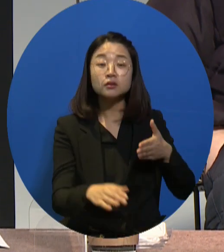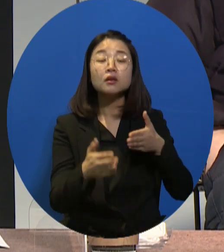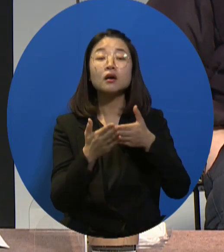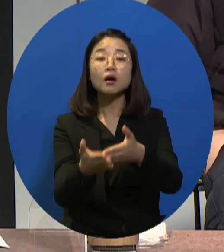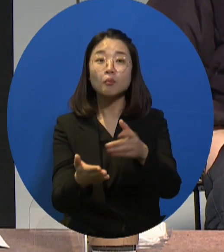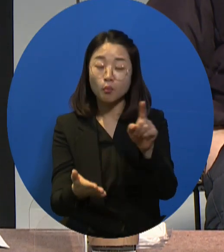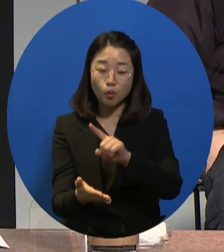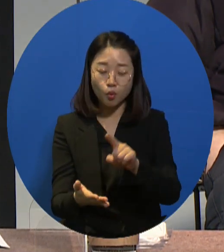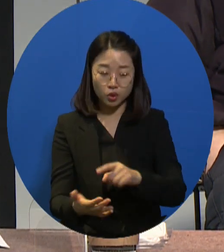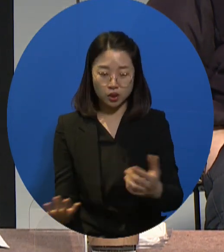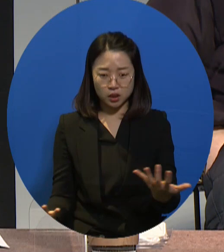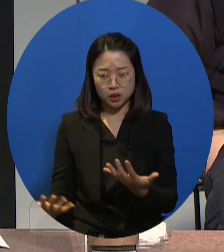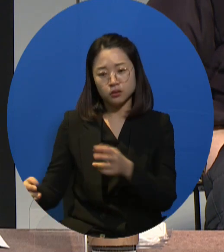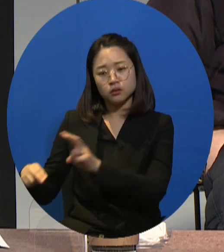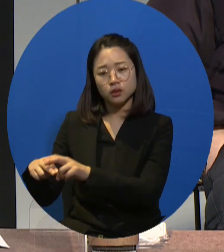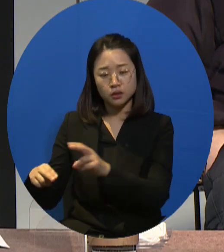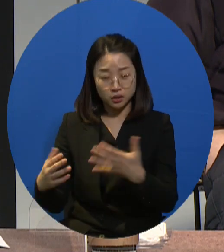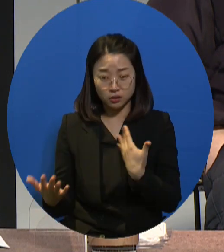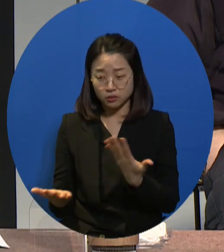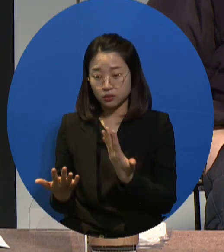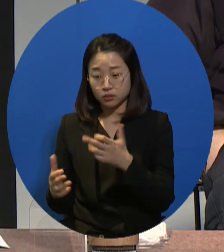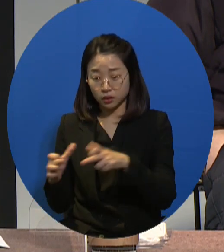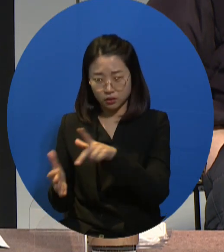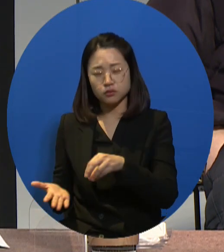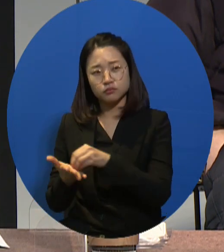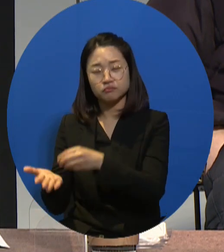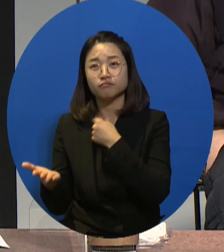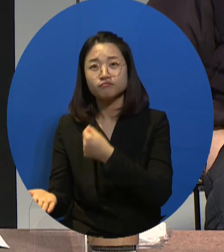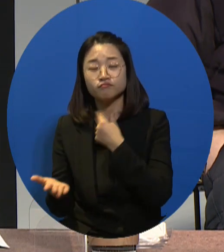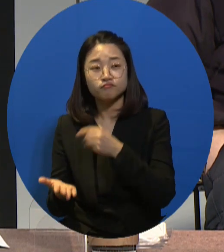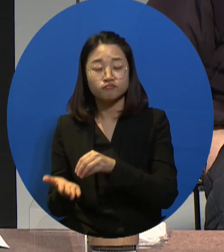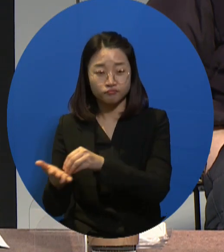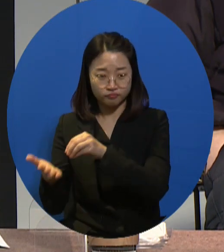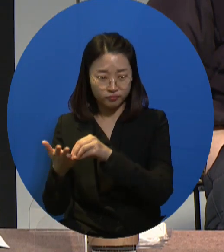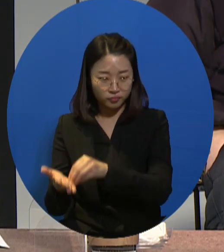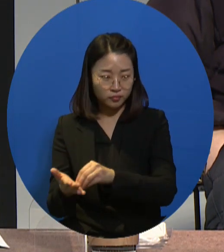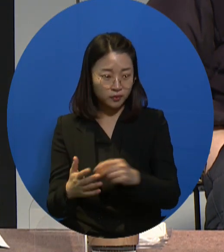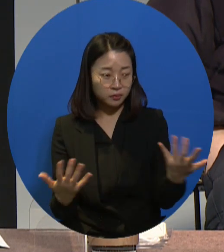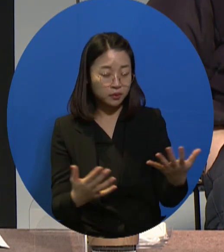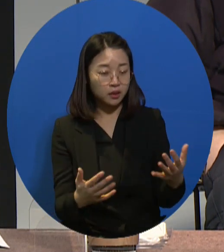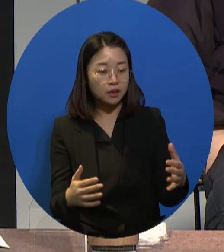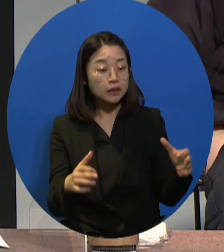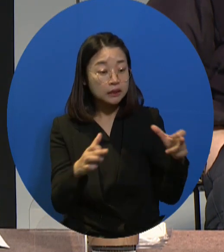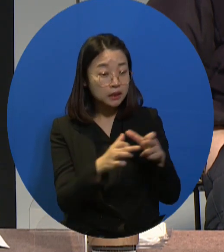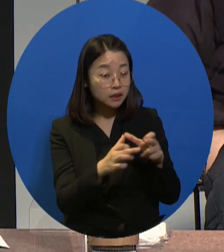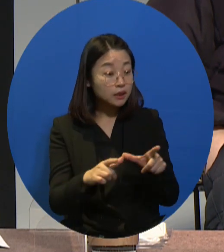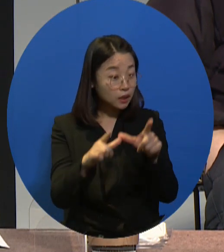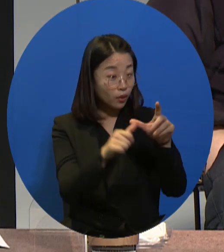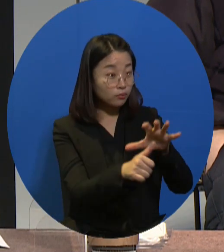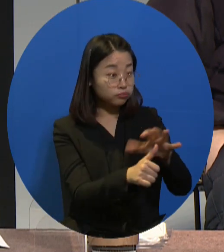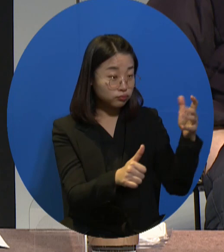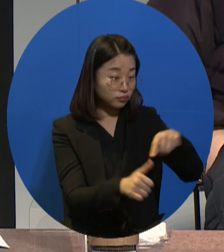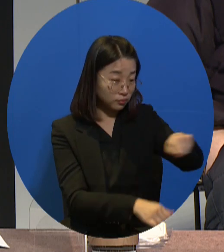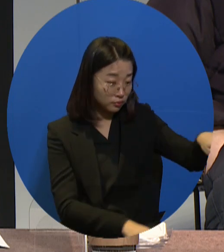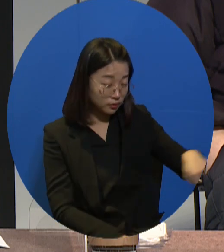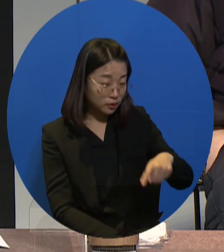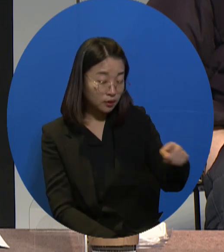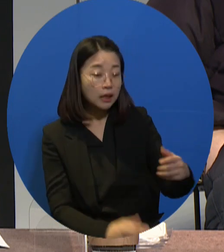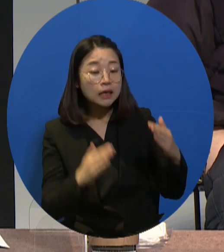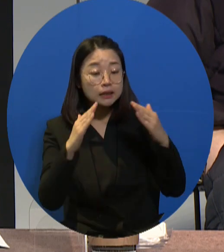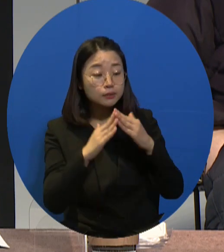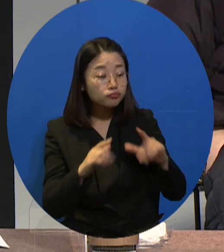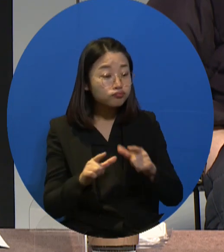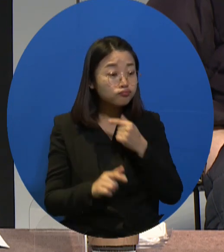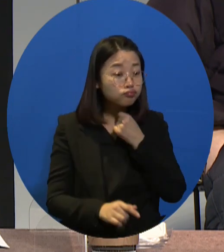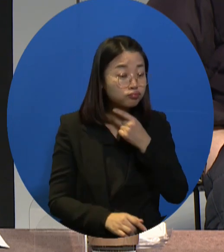activists at that time. And many of us have stated the need for these kinds of public citizen work and that we